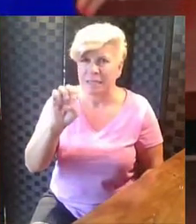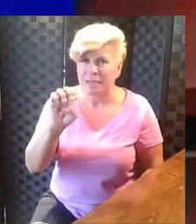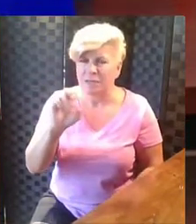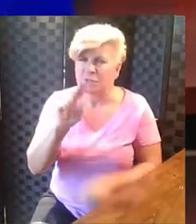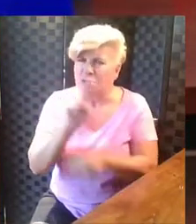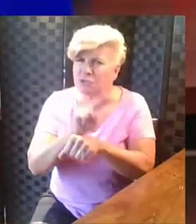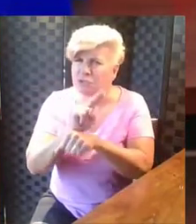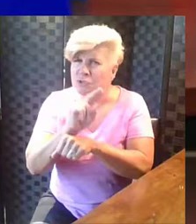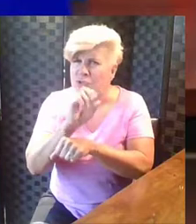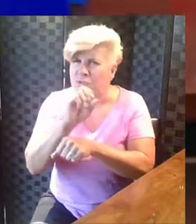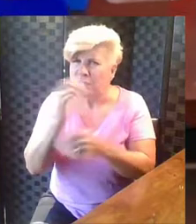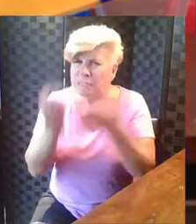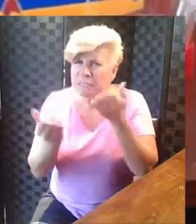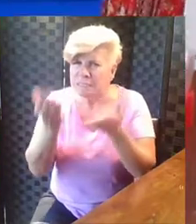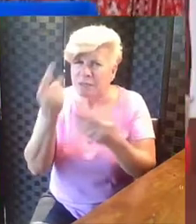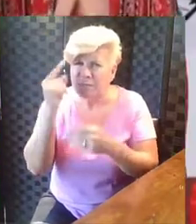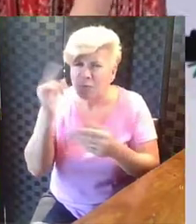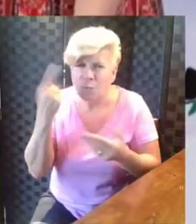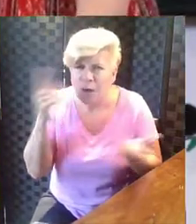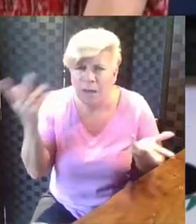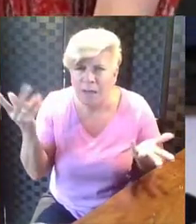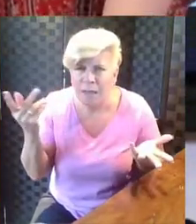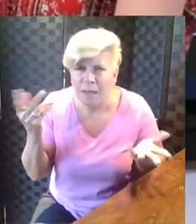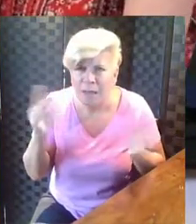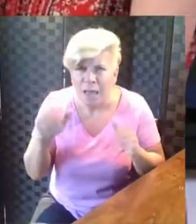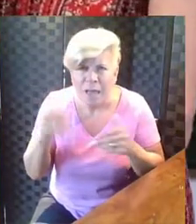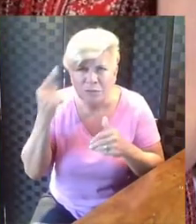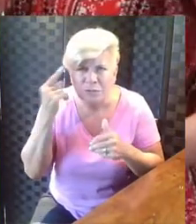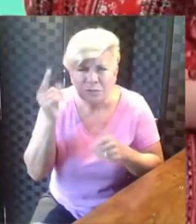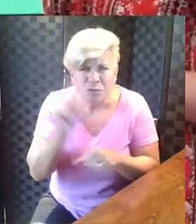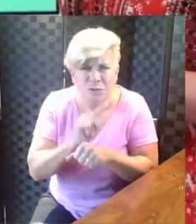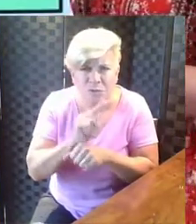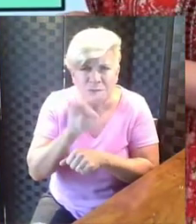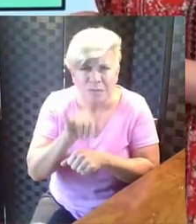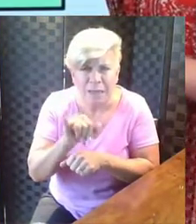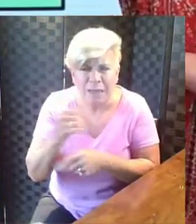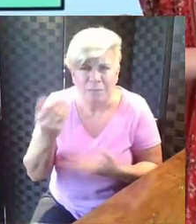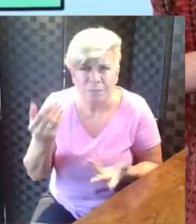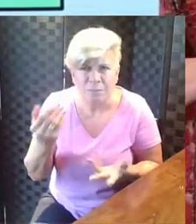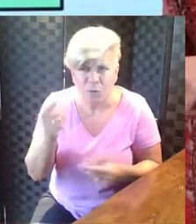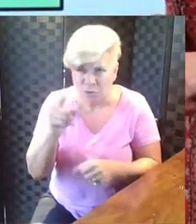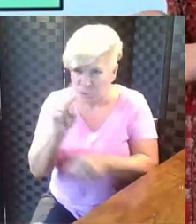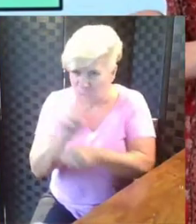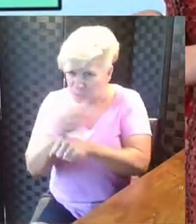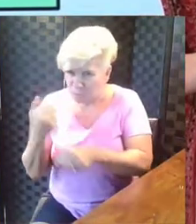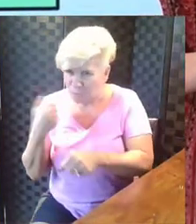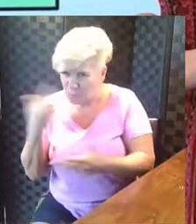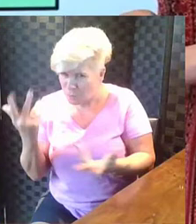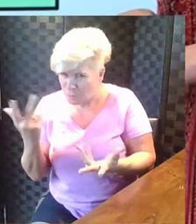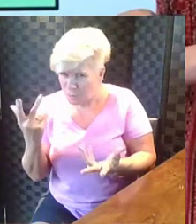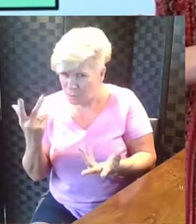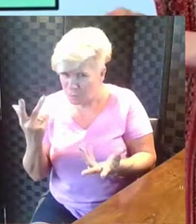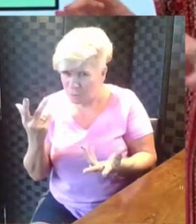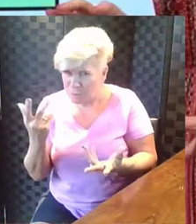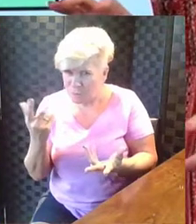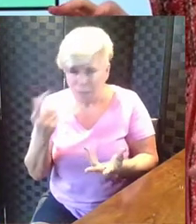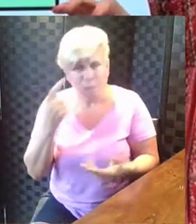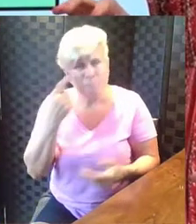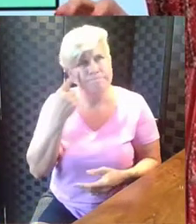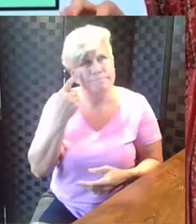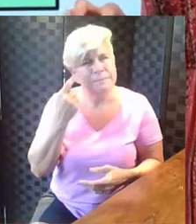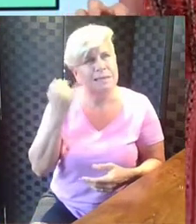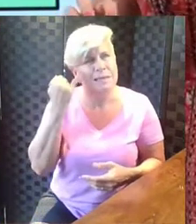scale for in your classroom? Just think about that or maybe a way that you have used it before. And I want you to think, if